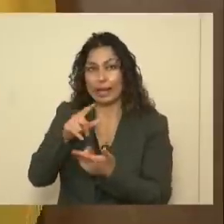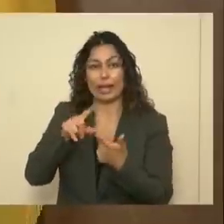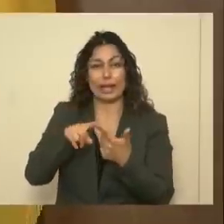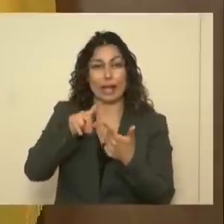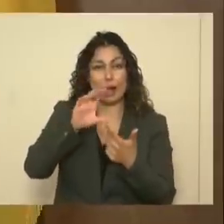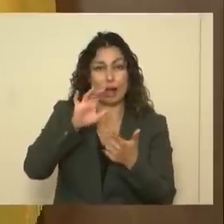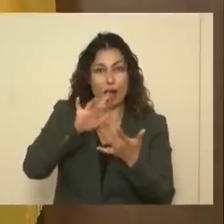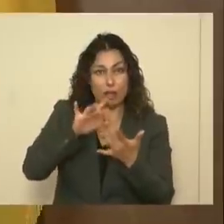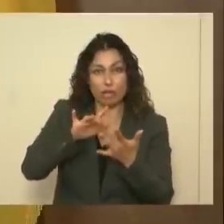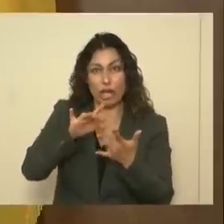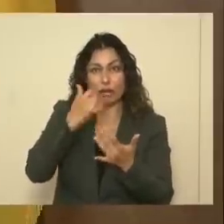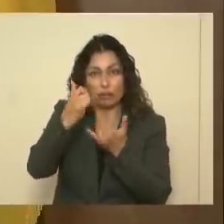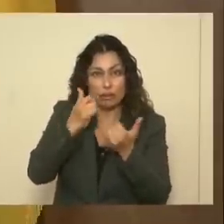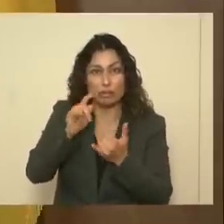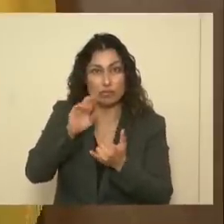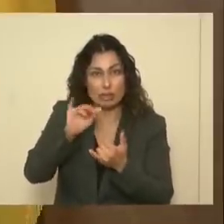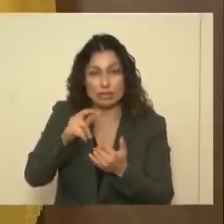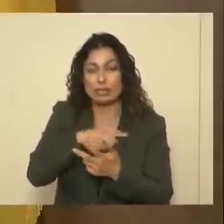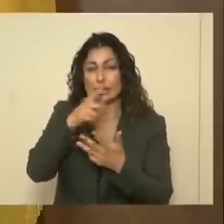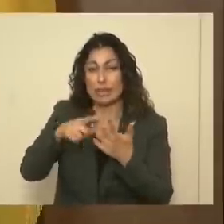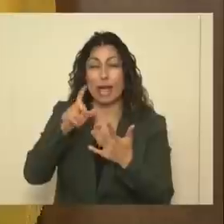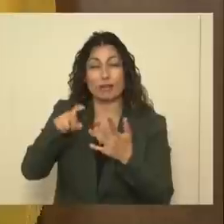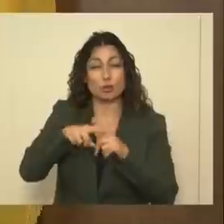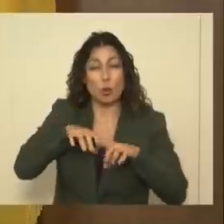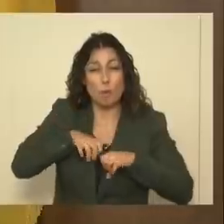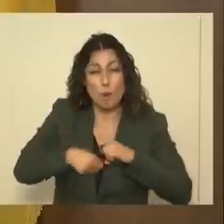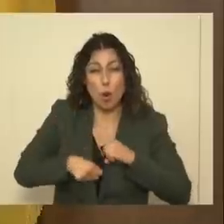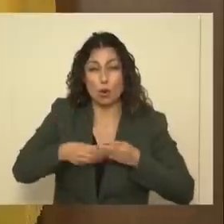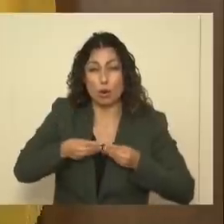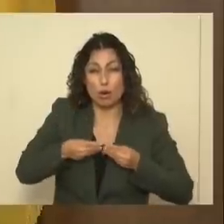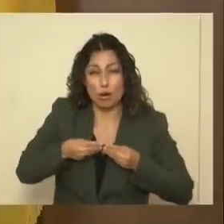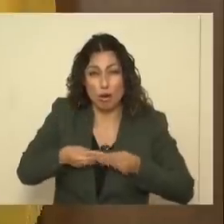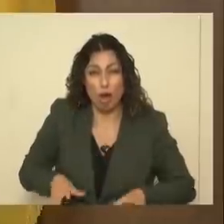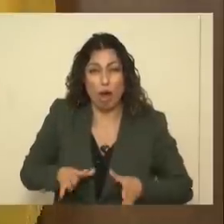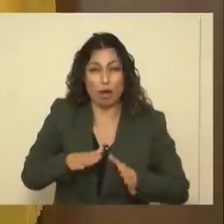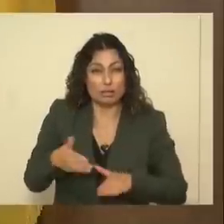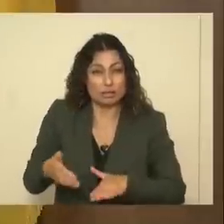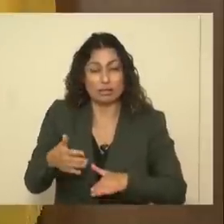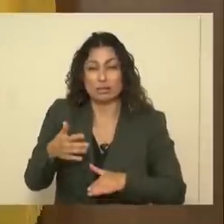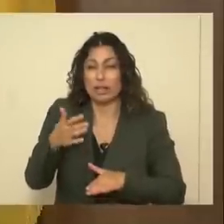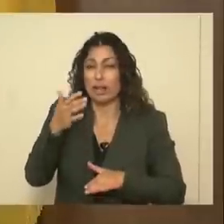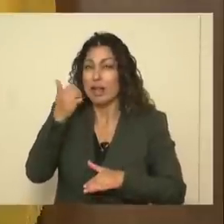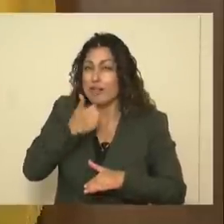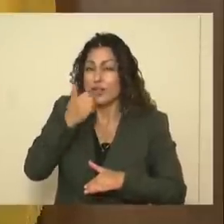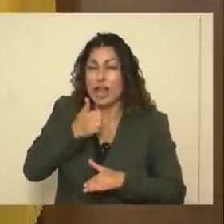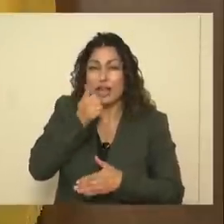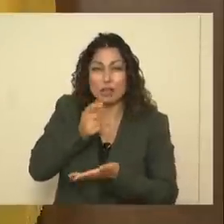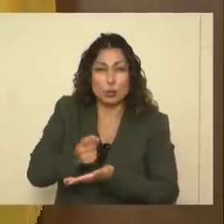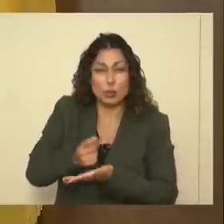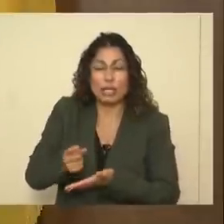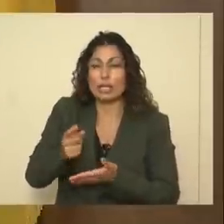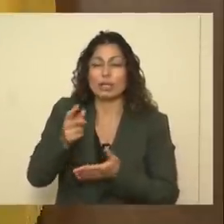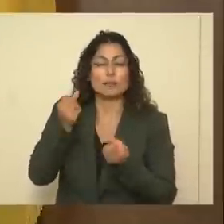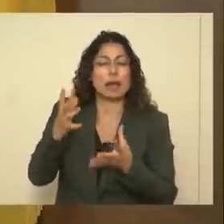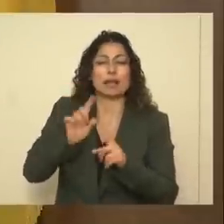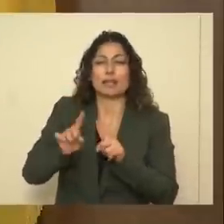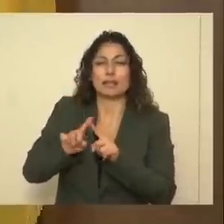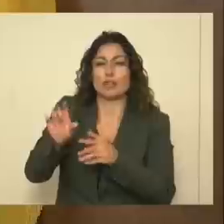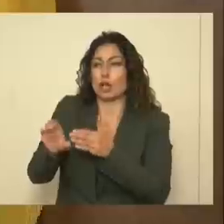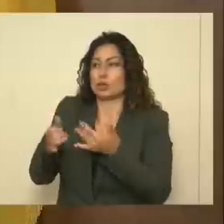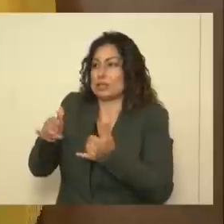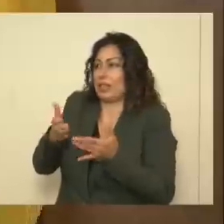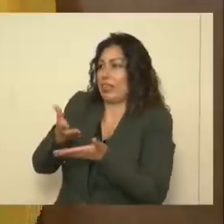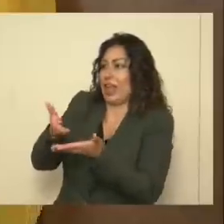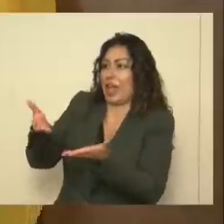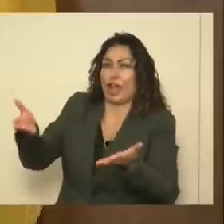We have to mourn the losses every single day, every single week in New Mexico. It's harsh. But